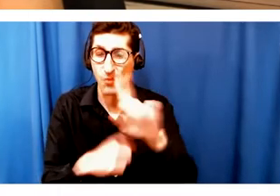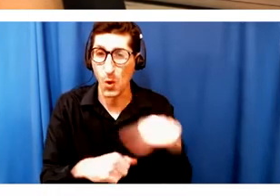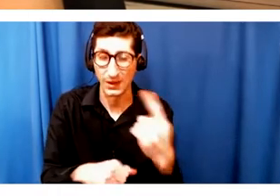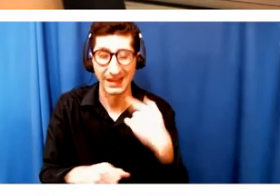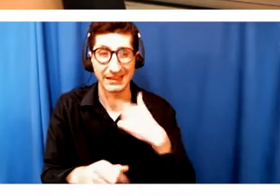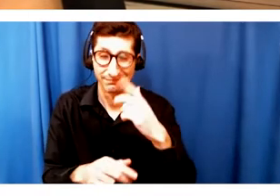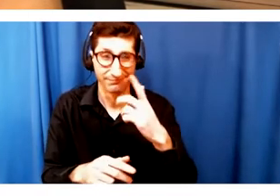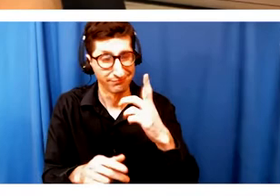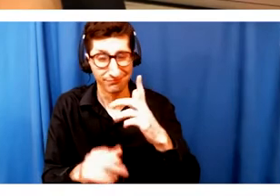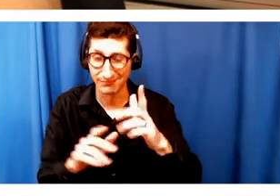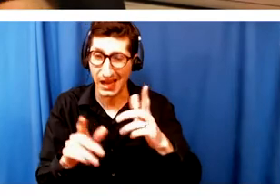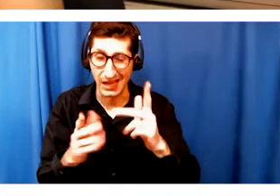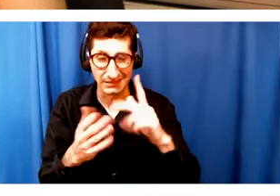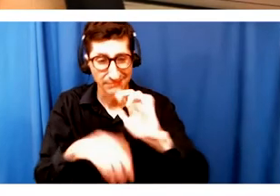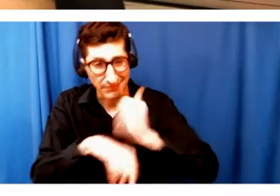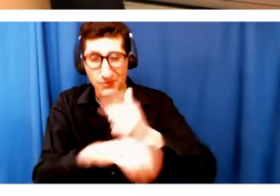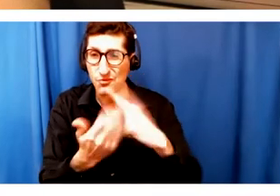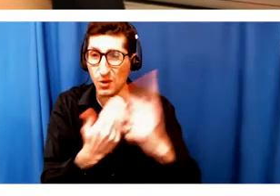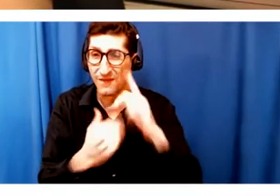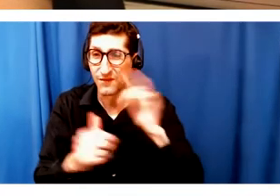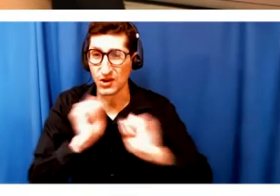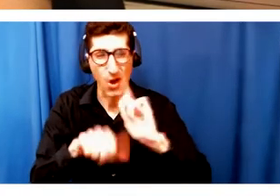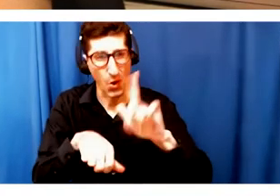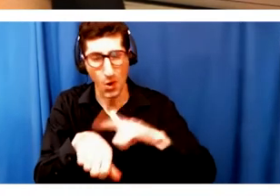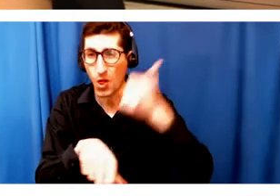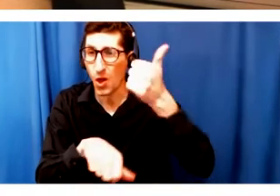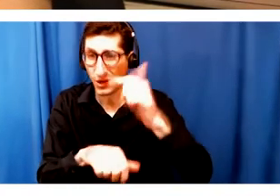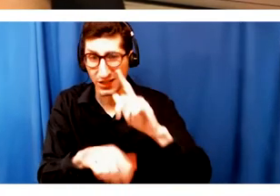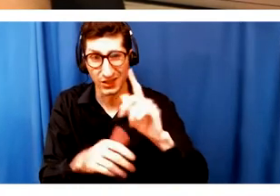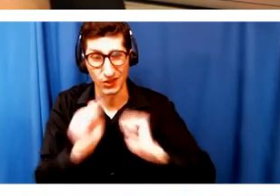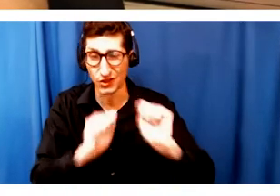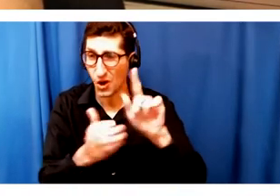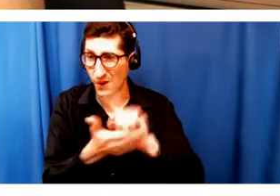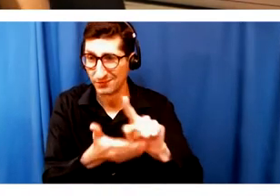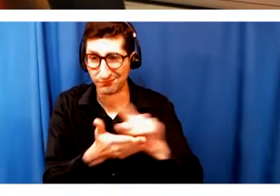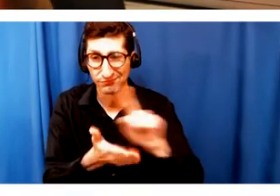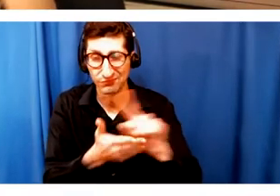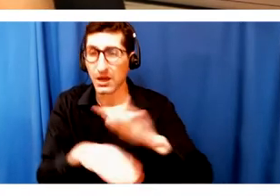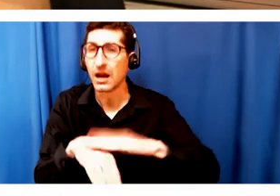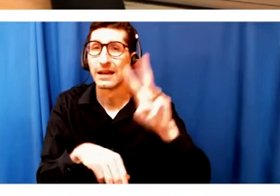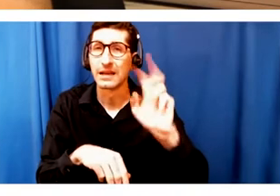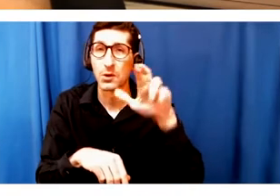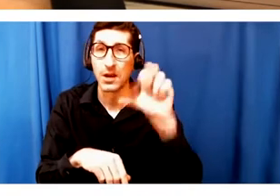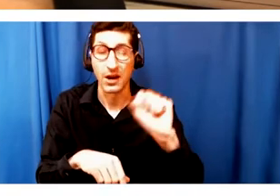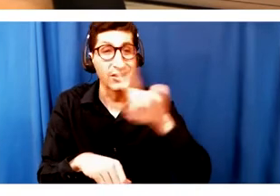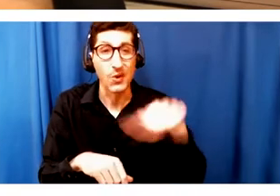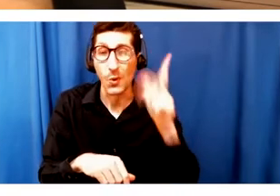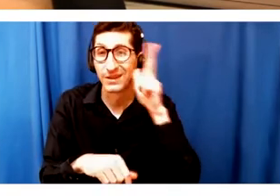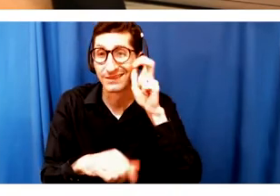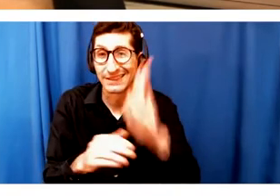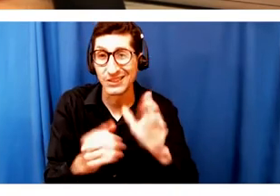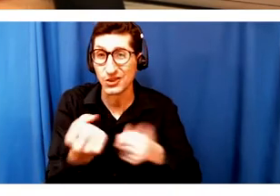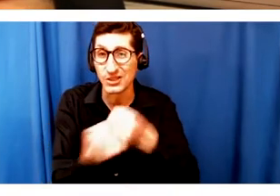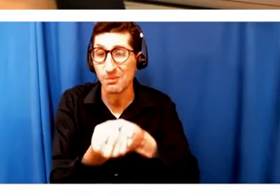every single week. It's the longest-running show on WERS and the only listener-supported musical theater broadcast